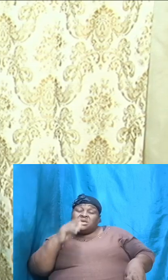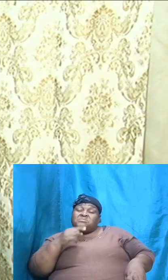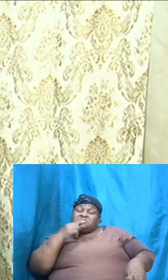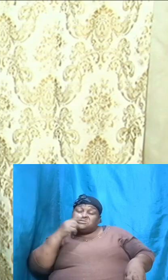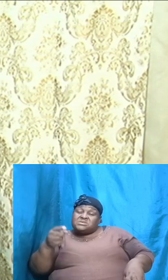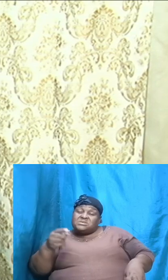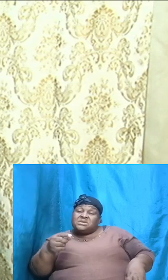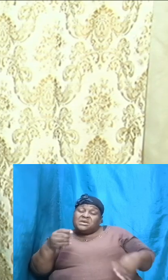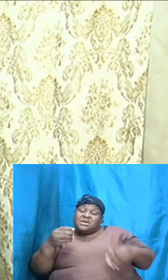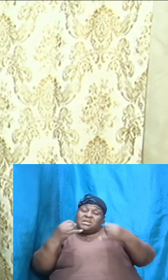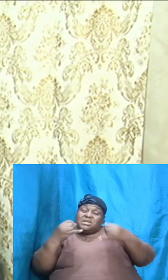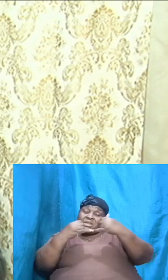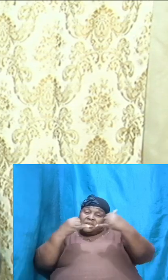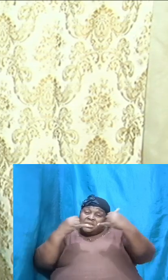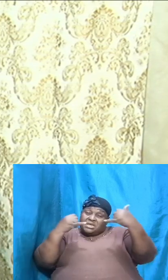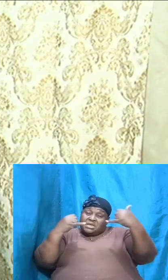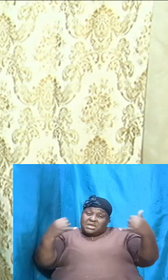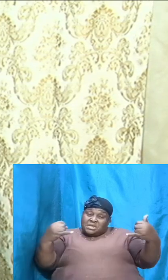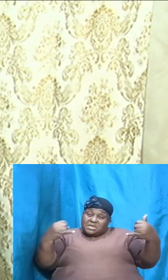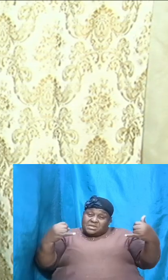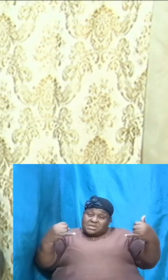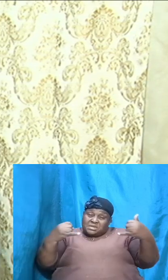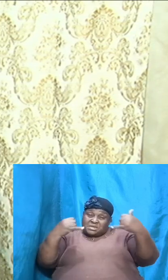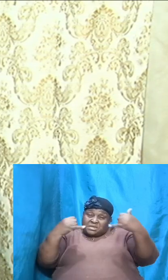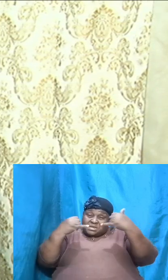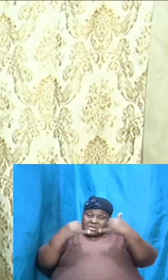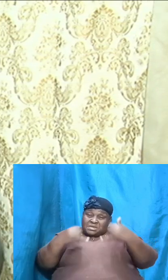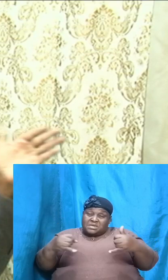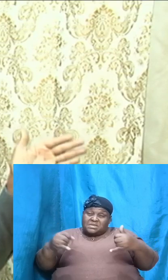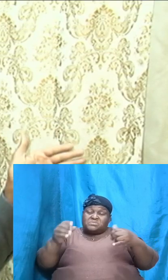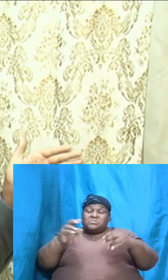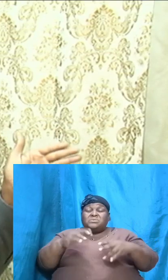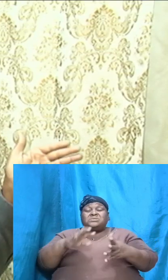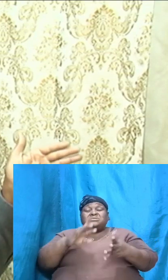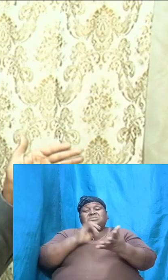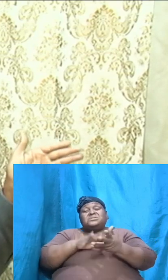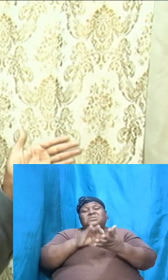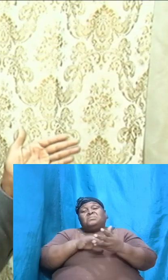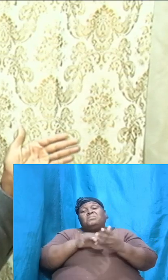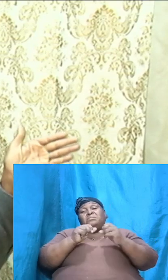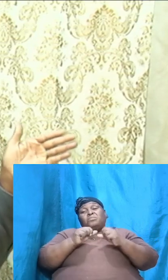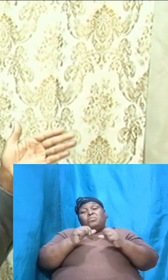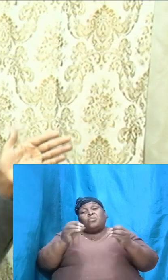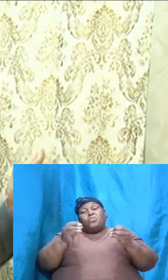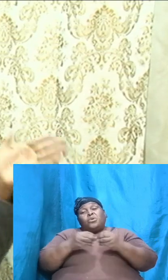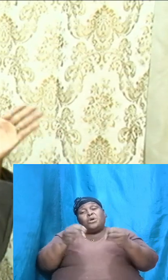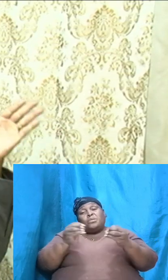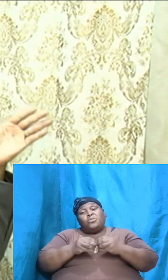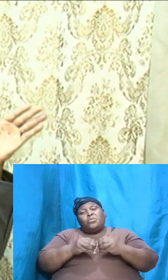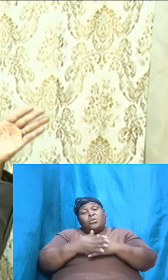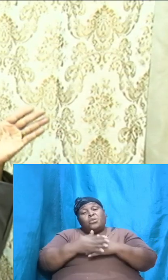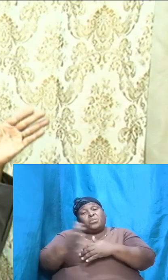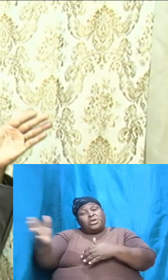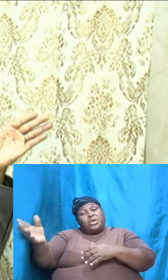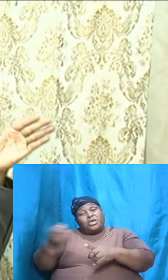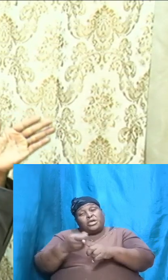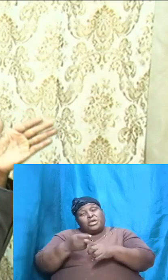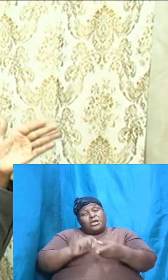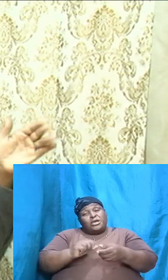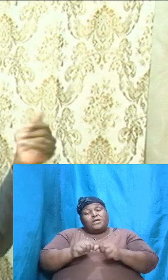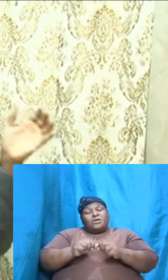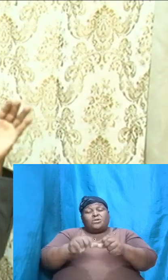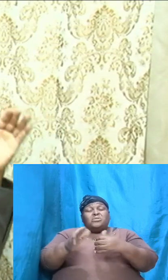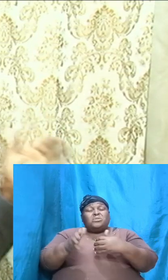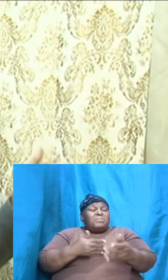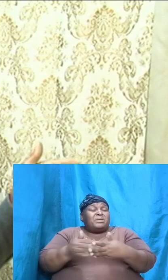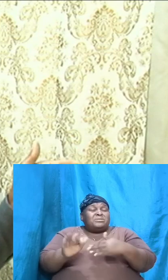alignment as we go further and further away from the book. And so, it doesn't matter how far Genesis